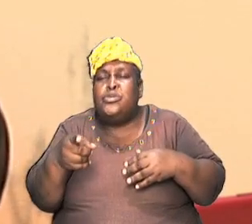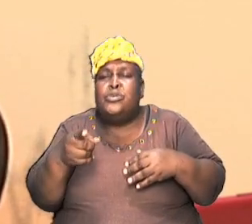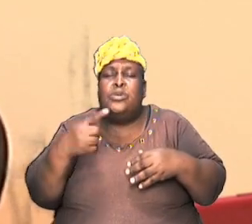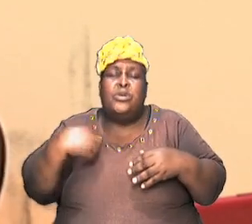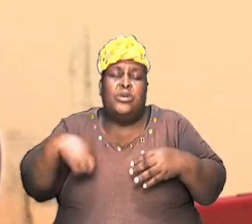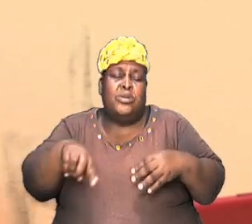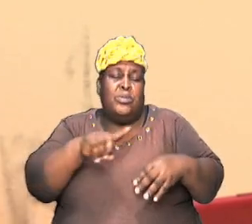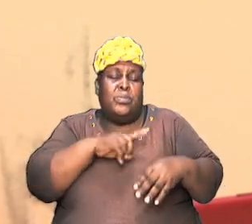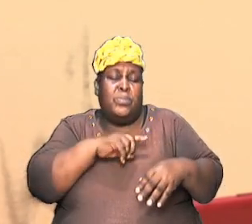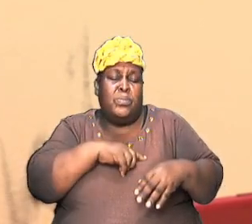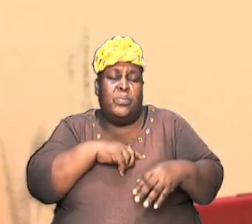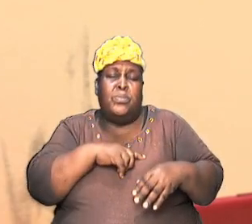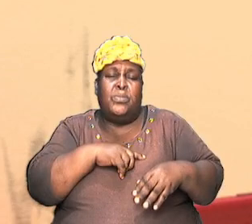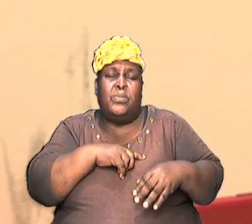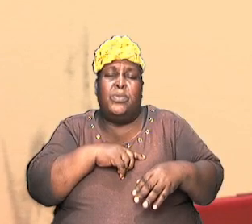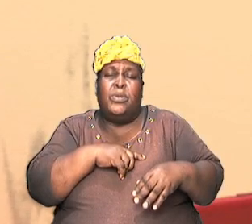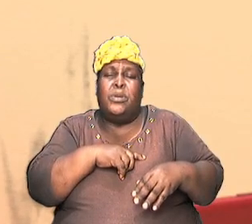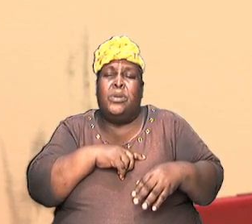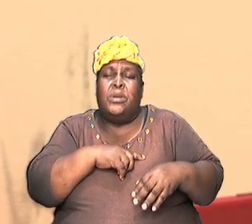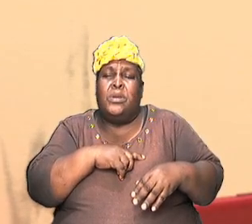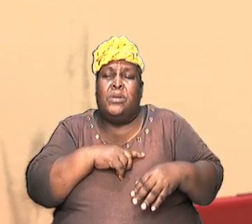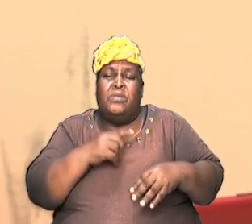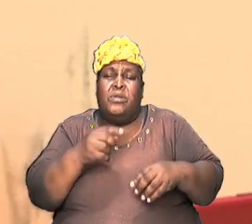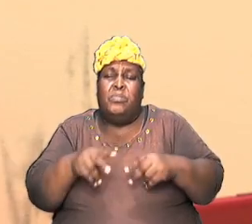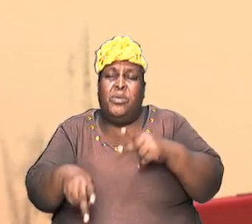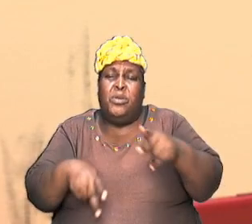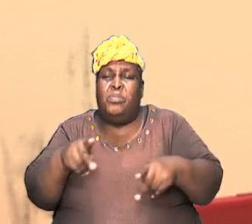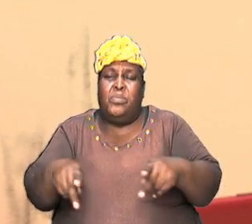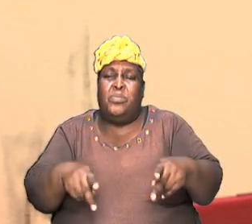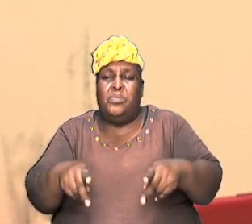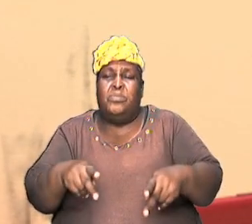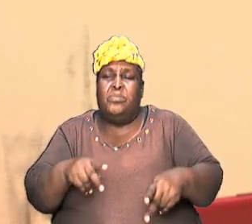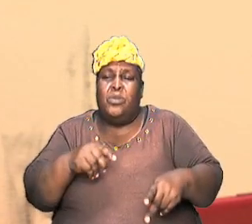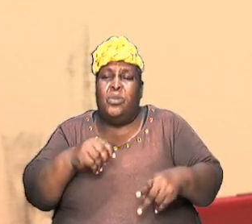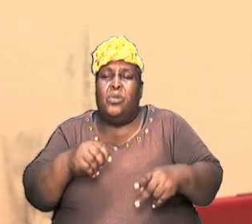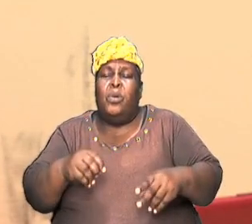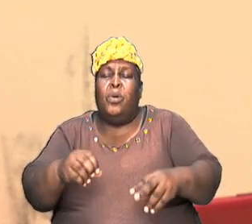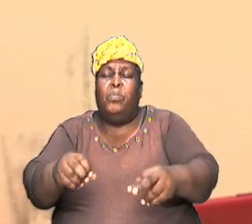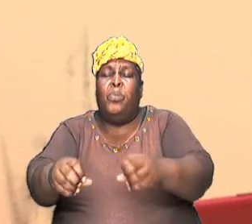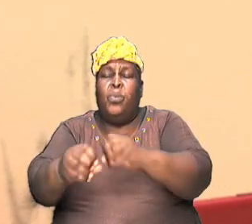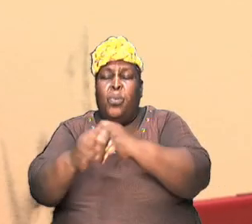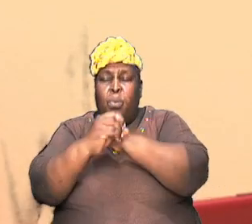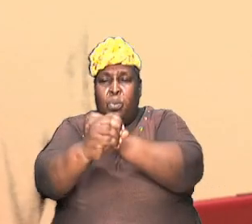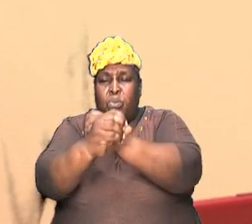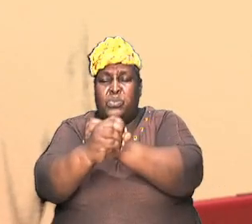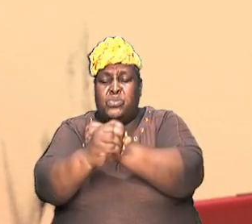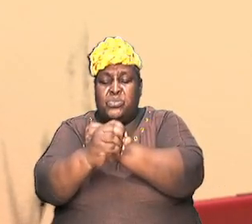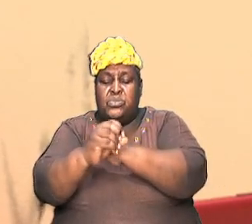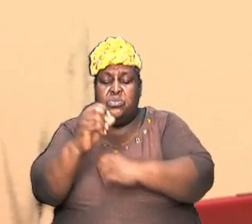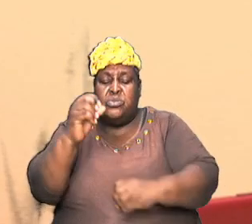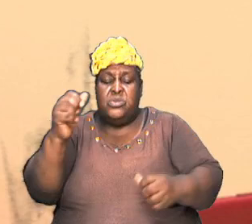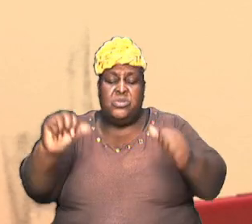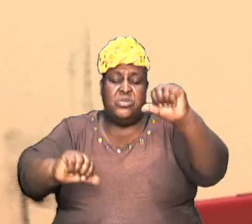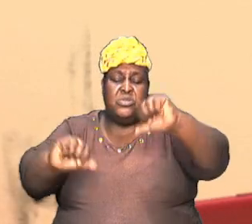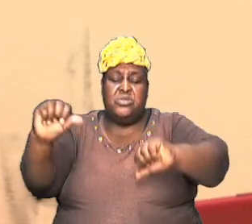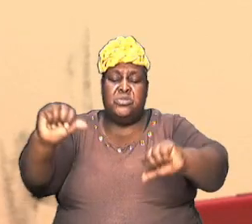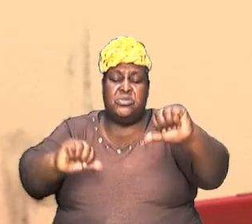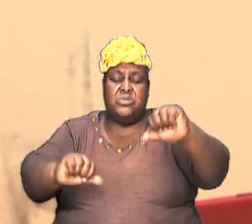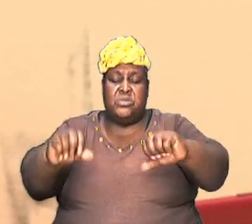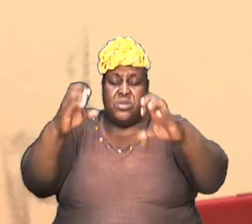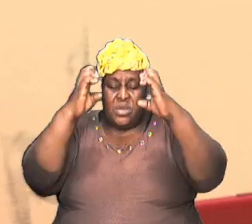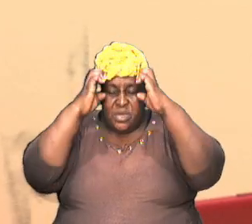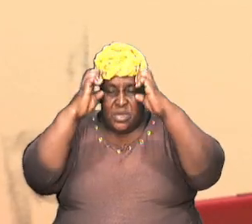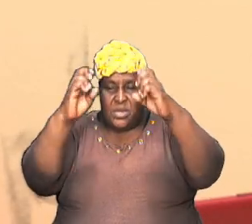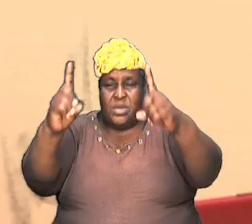to scientific norms and scientific principles because this is what governs, you know, education in the